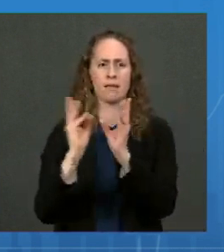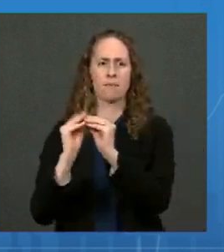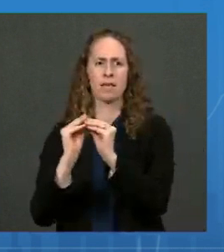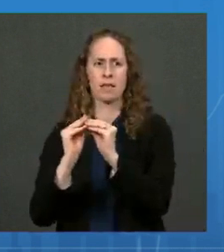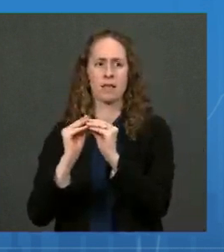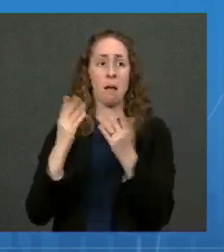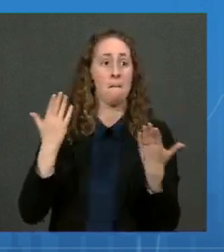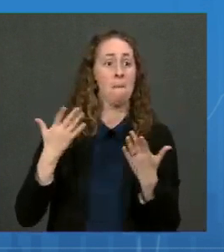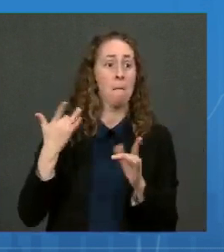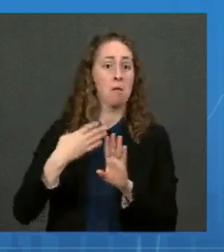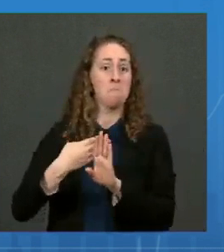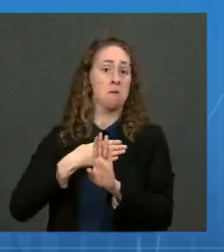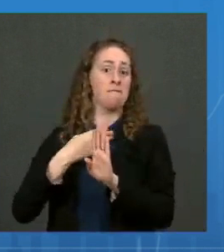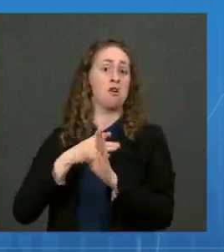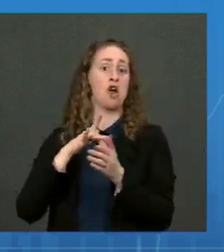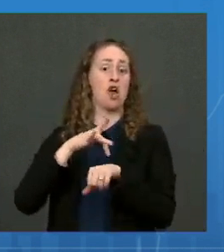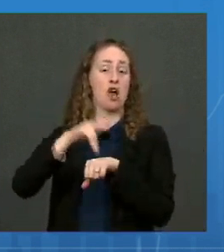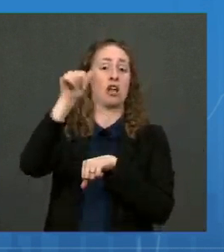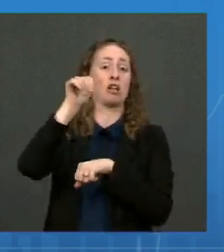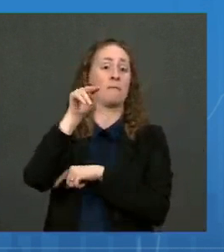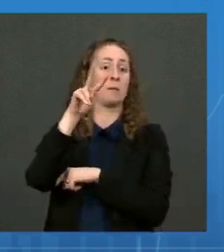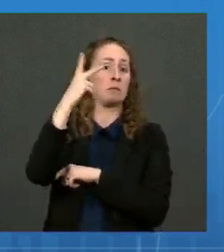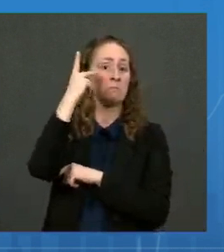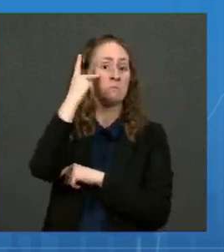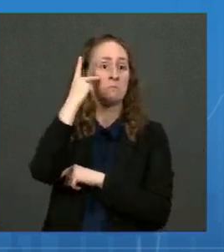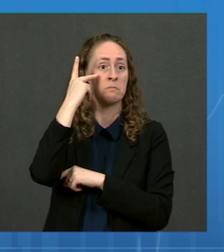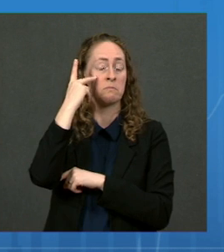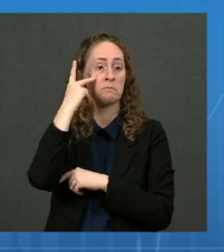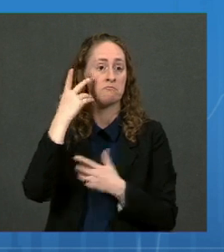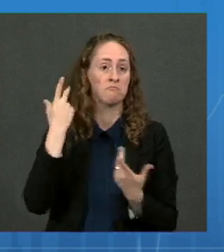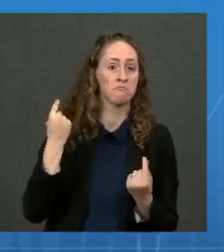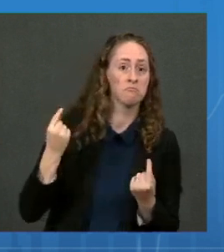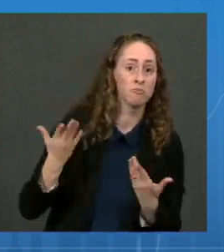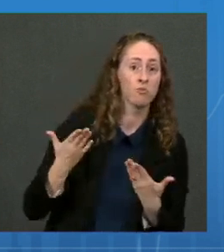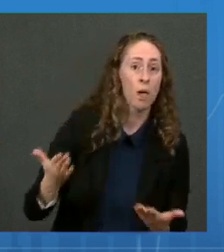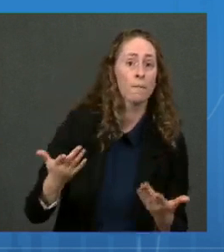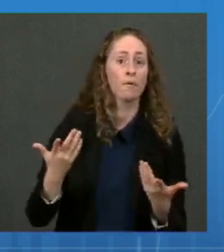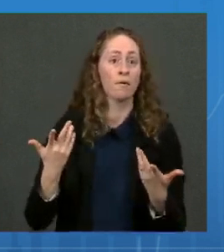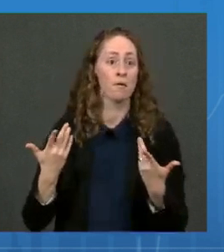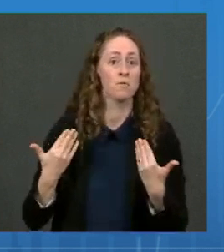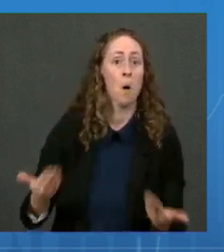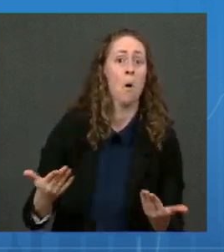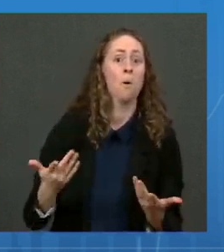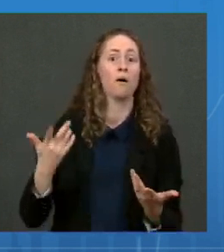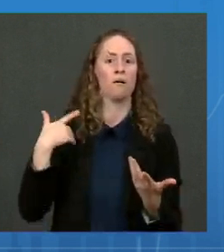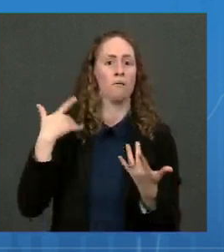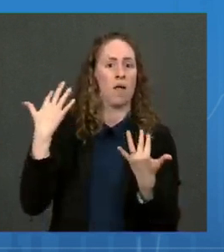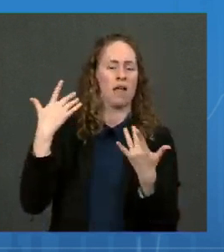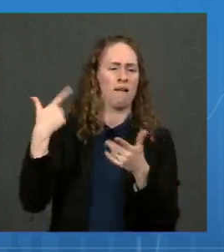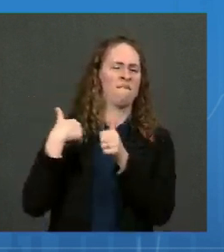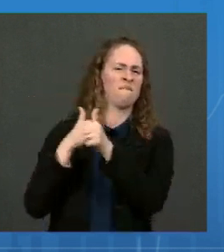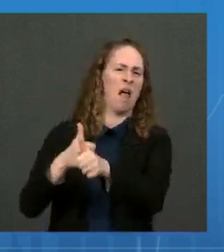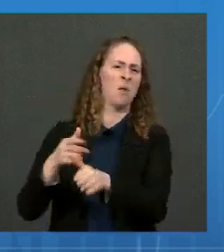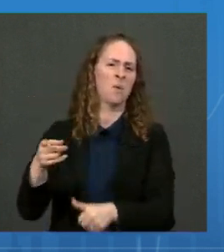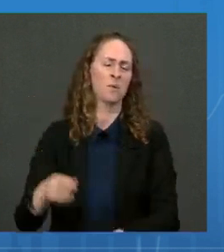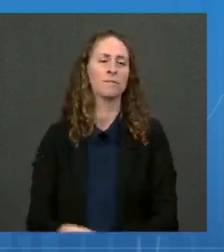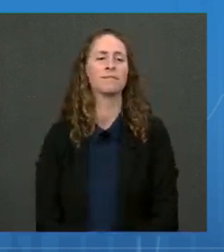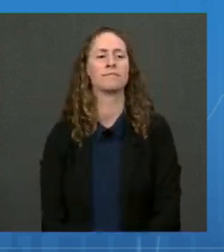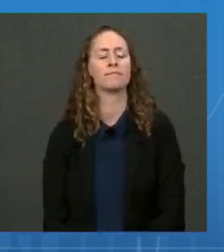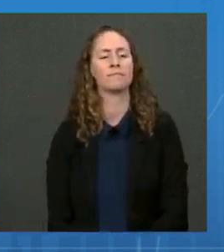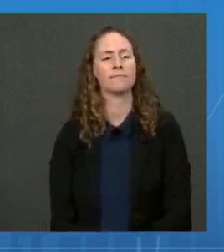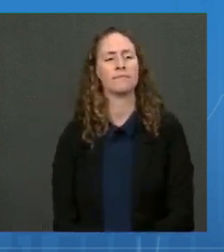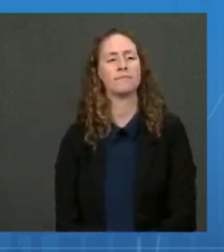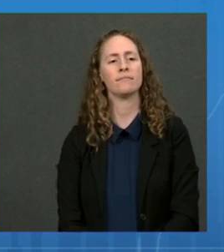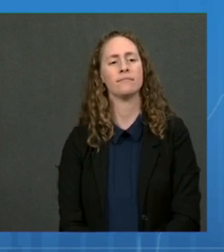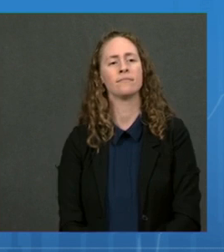and we will be ready to implement their recommendations as soon as we hear them. Finally, I just want to highlight that all of these layers of